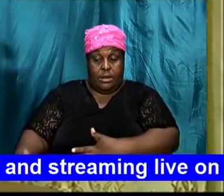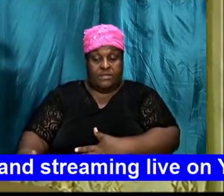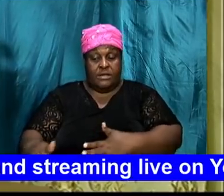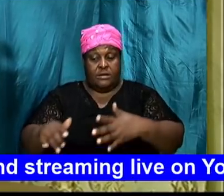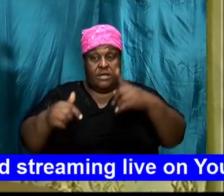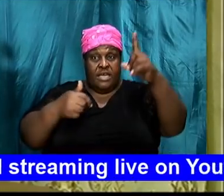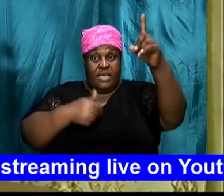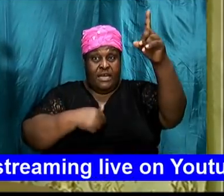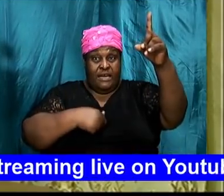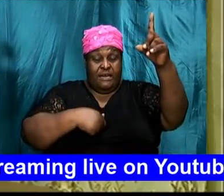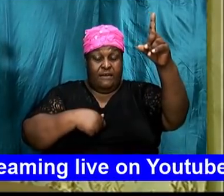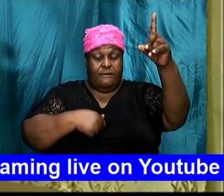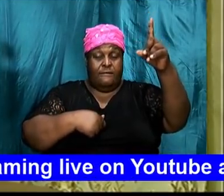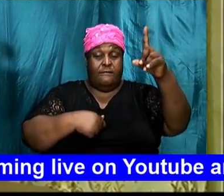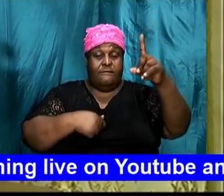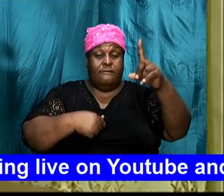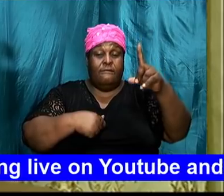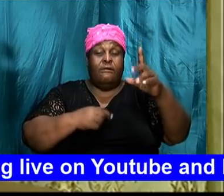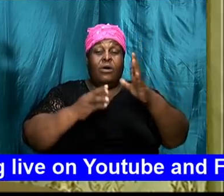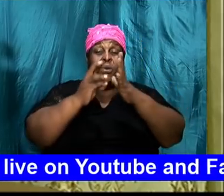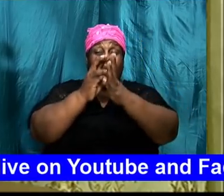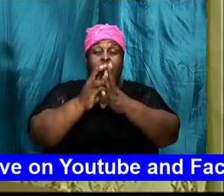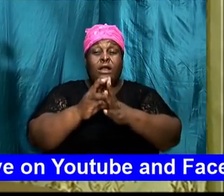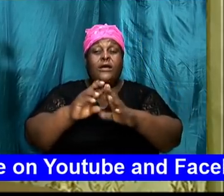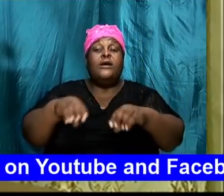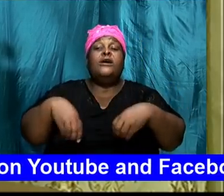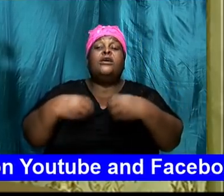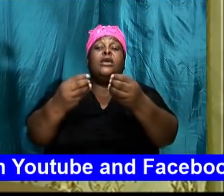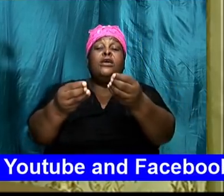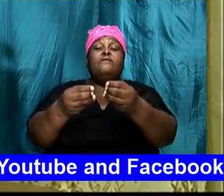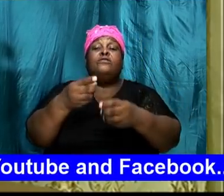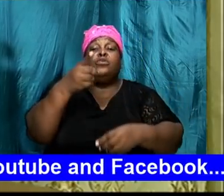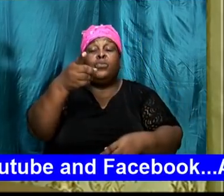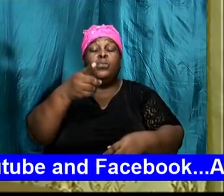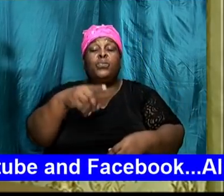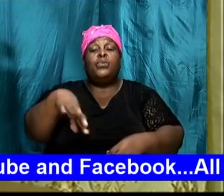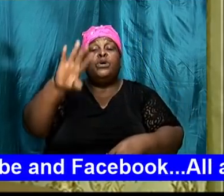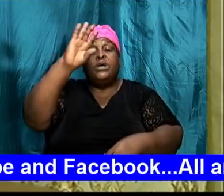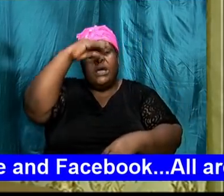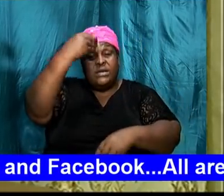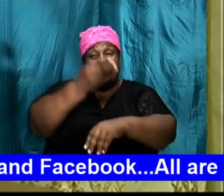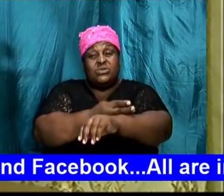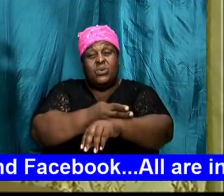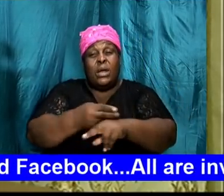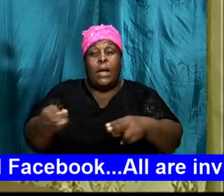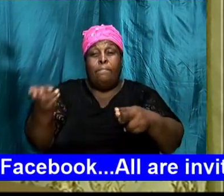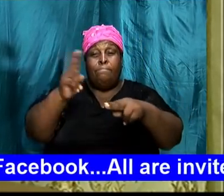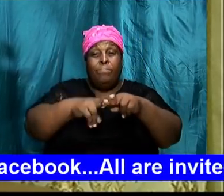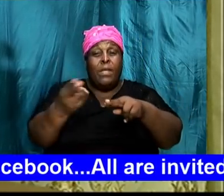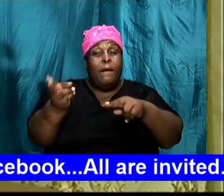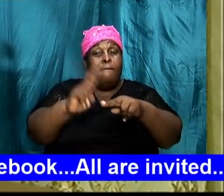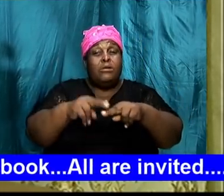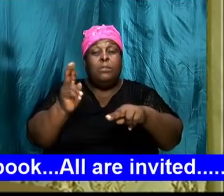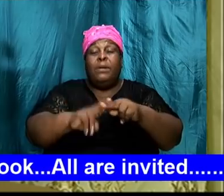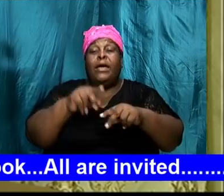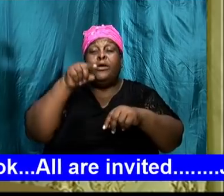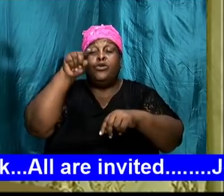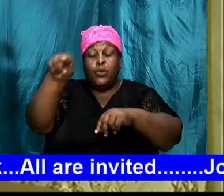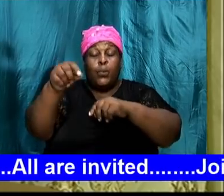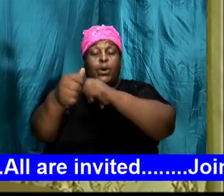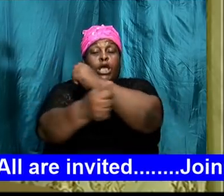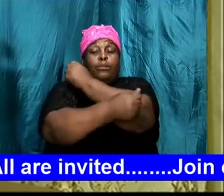give you an heir. I will give you a child. I will multiply you. I will make your name great.